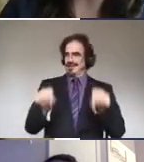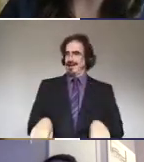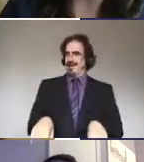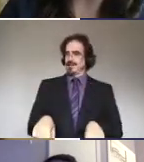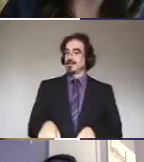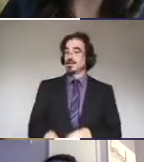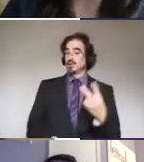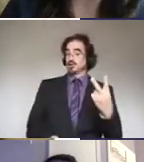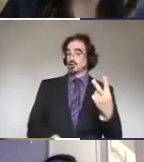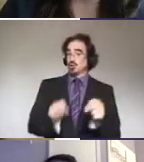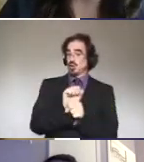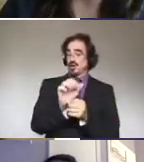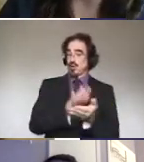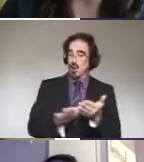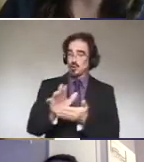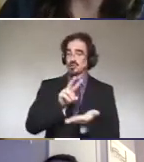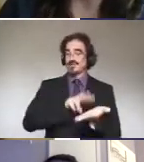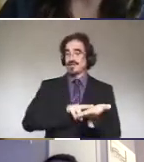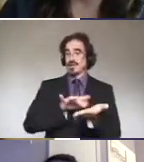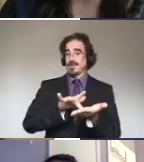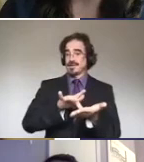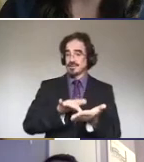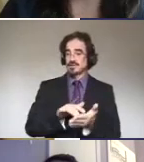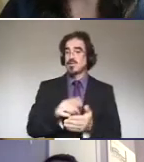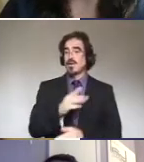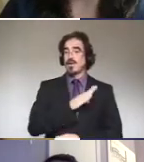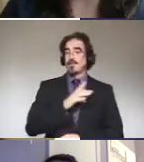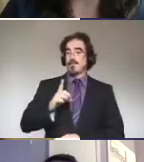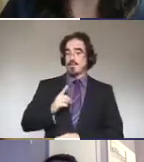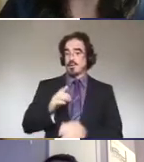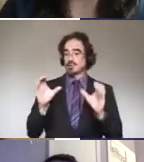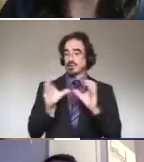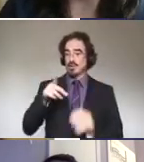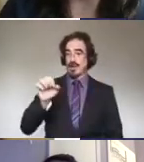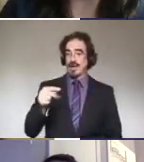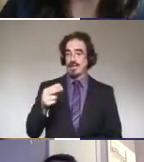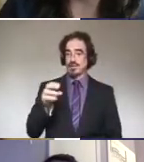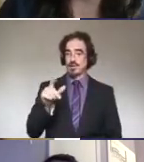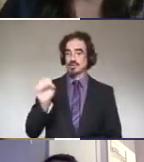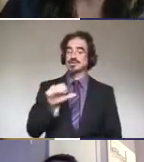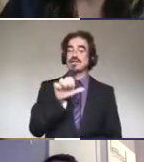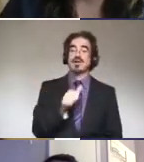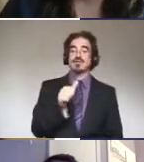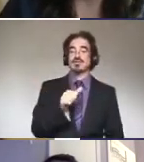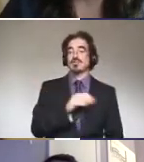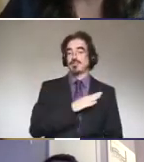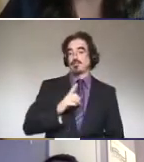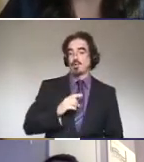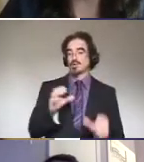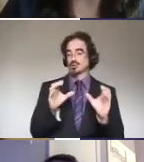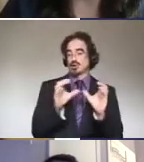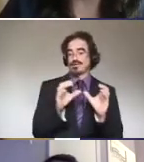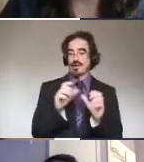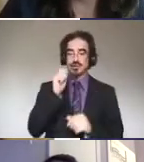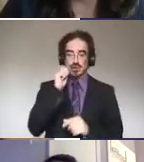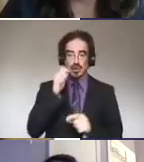at College of Veterinary Medicine. One is a board certified pathologist. The other one was a board certified dermatologist. And the third also owned